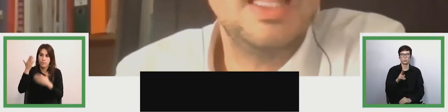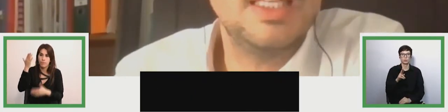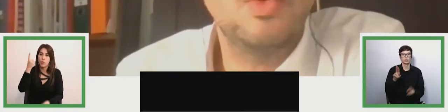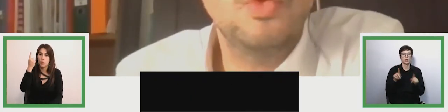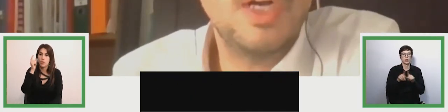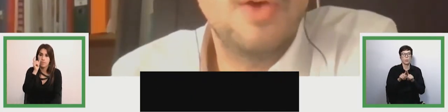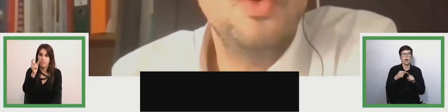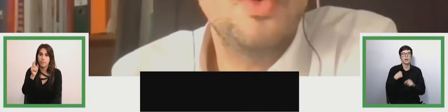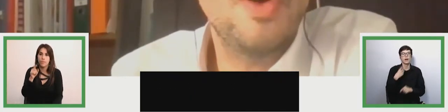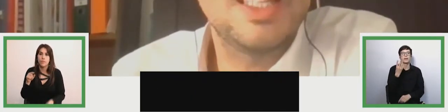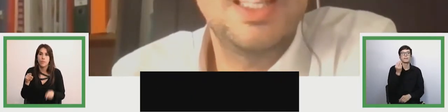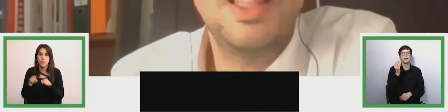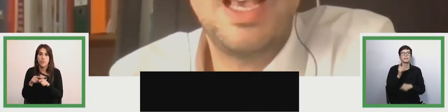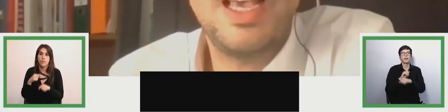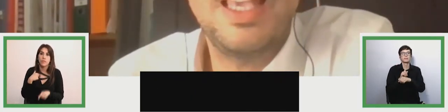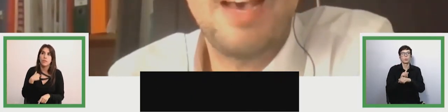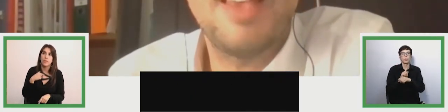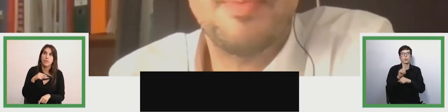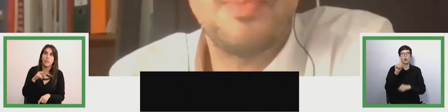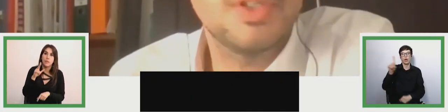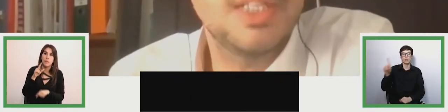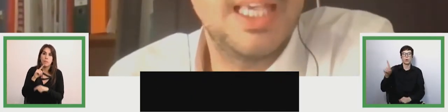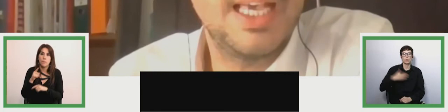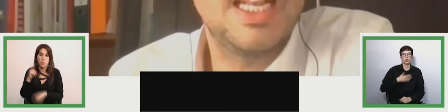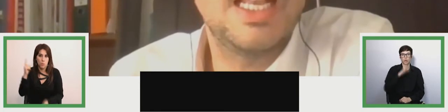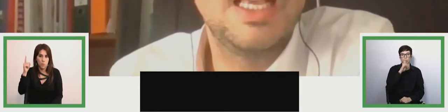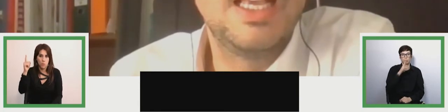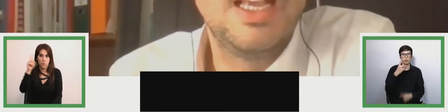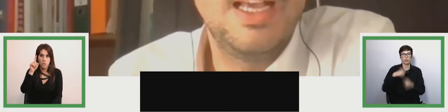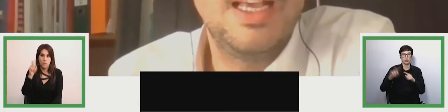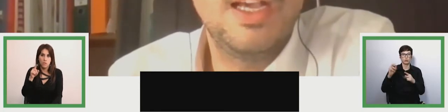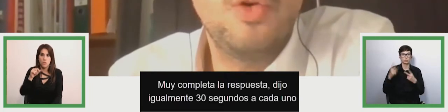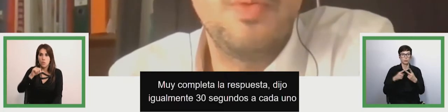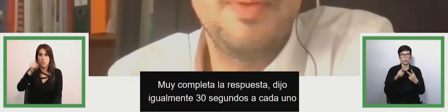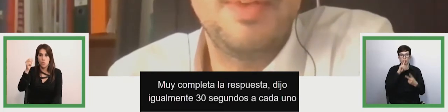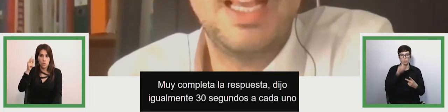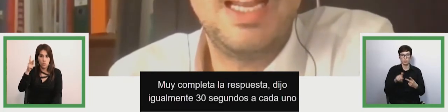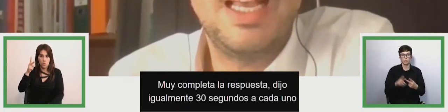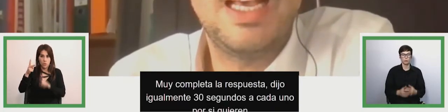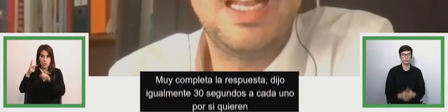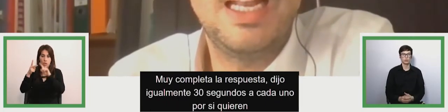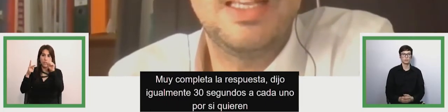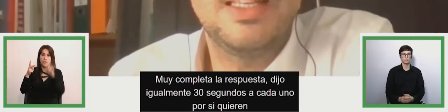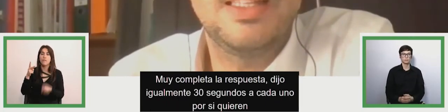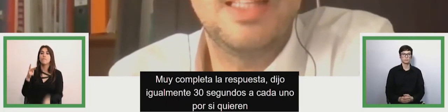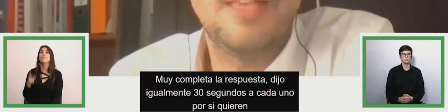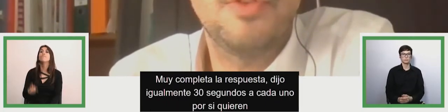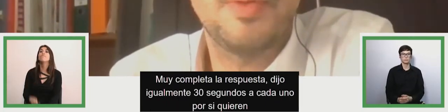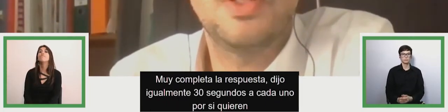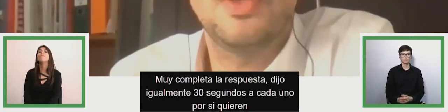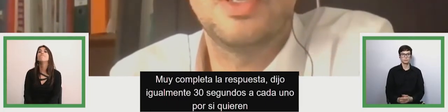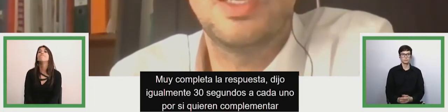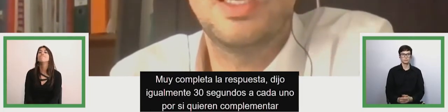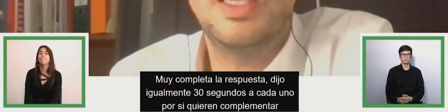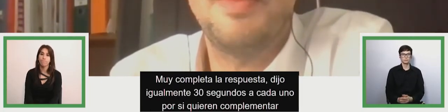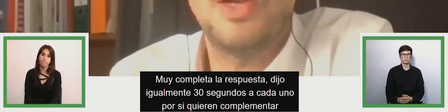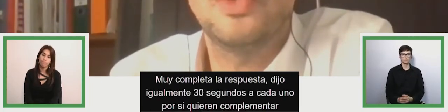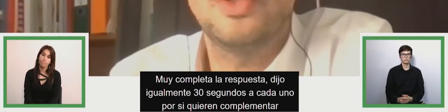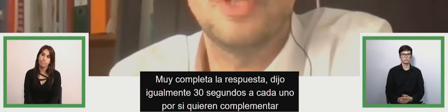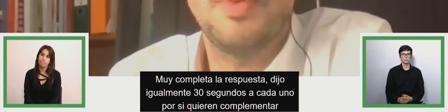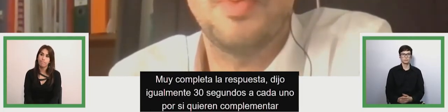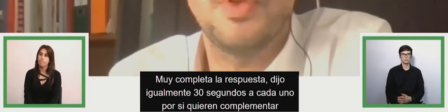30 seconds to each to cincy and javier if you want to complement the information